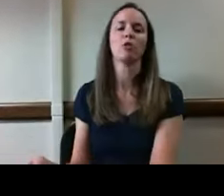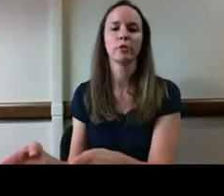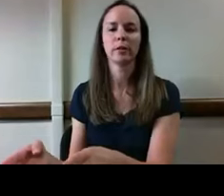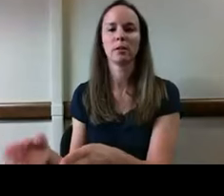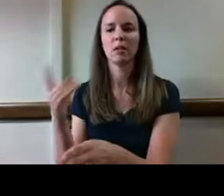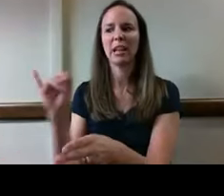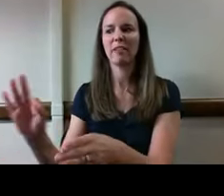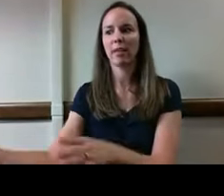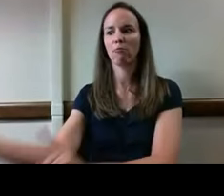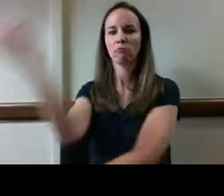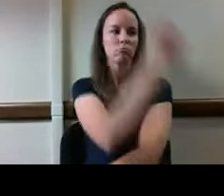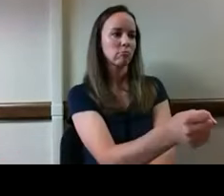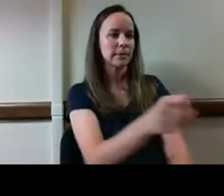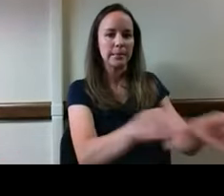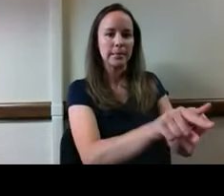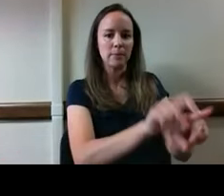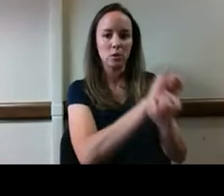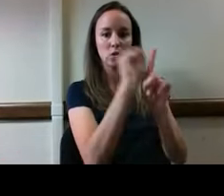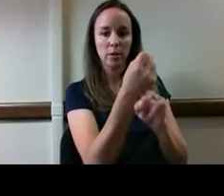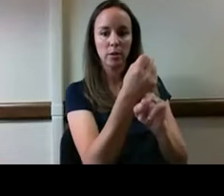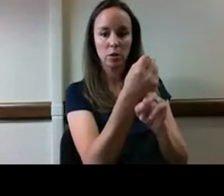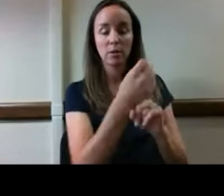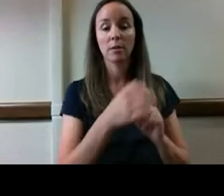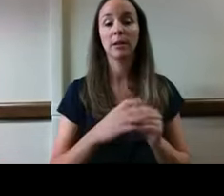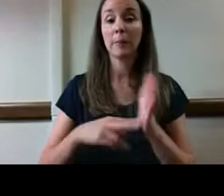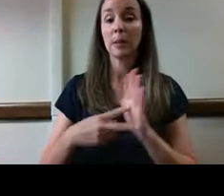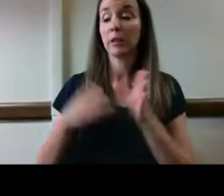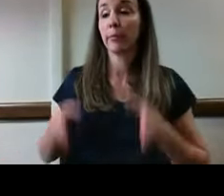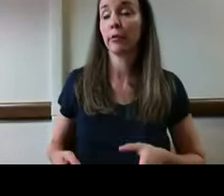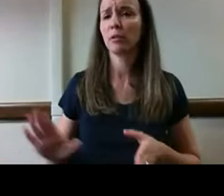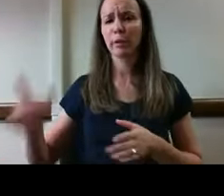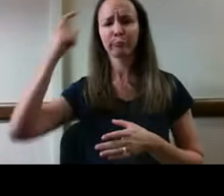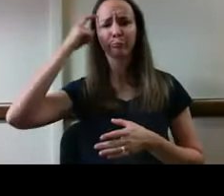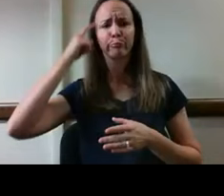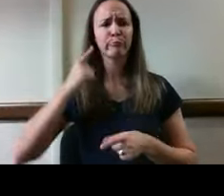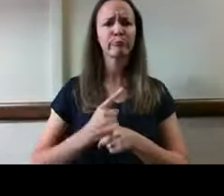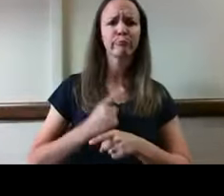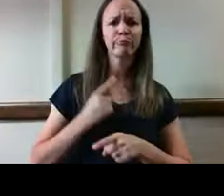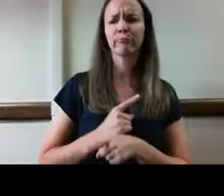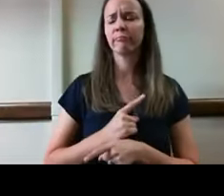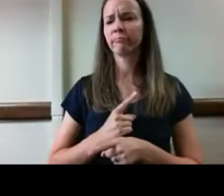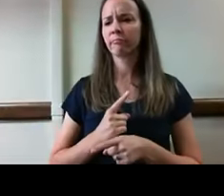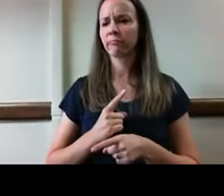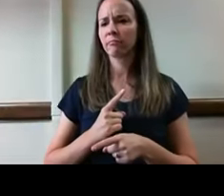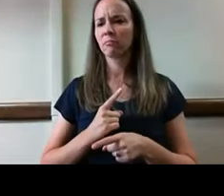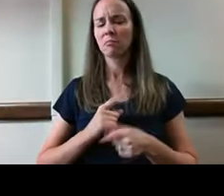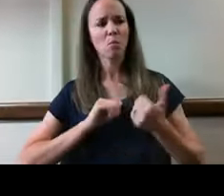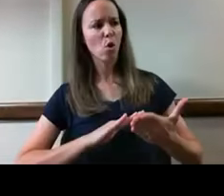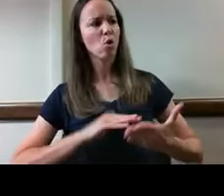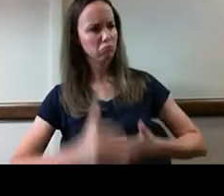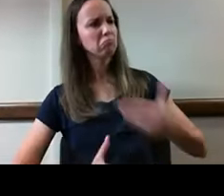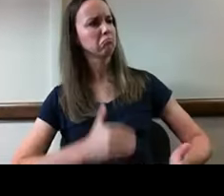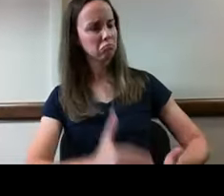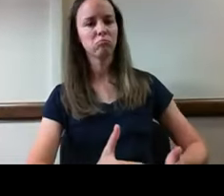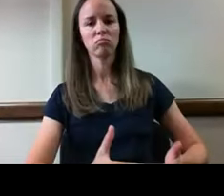the same situation. That's a person of ordinary sense following ordinary care with